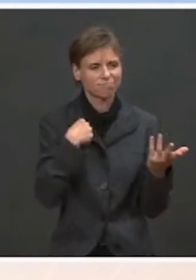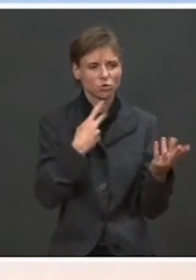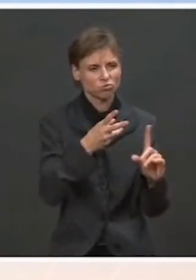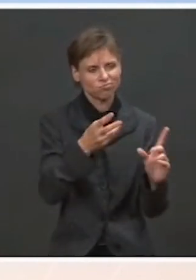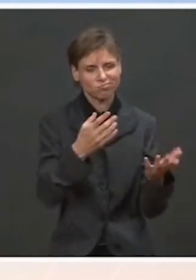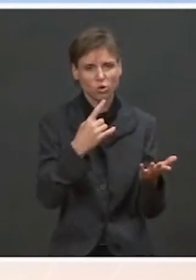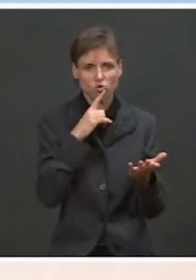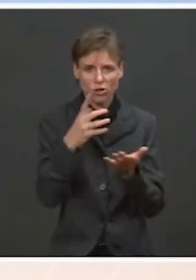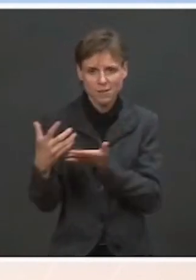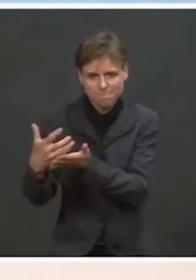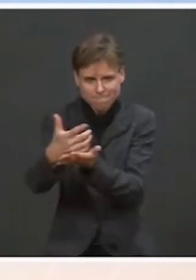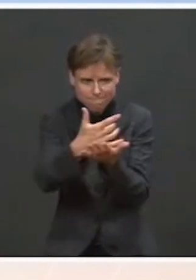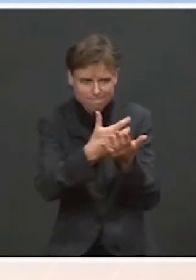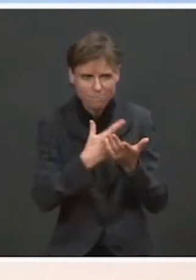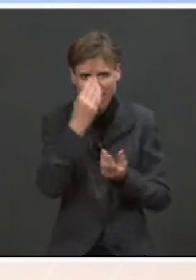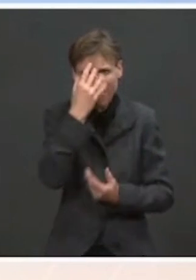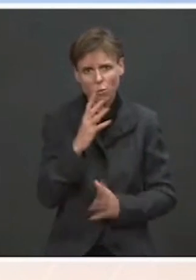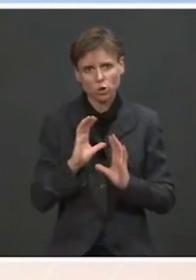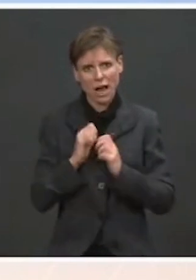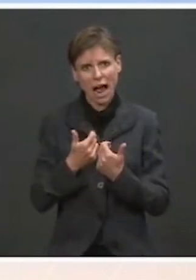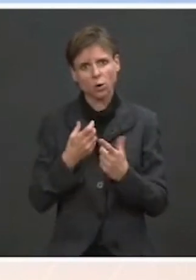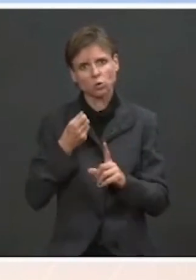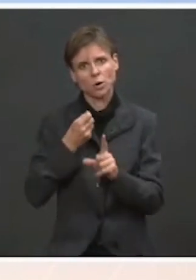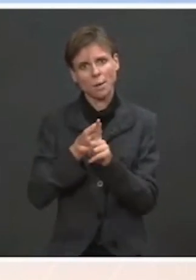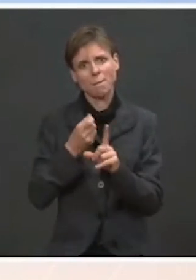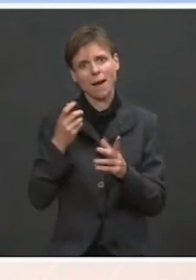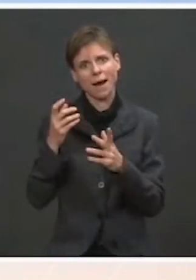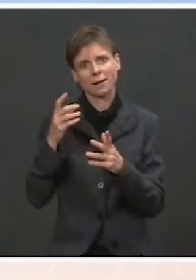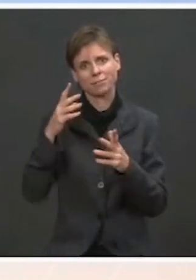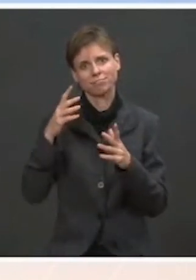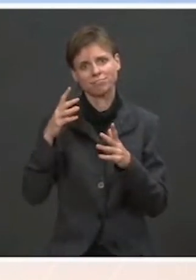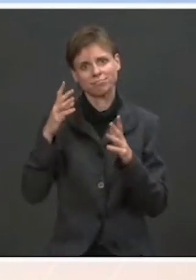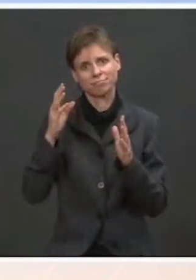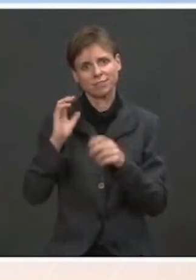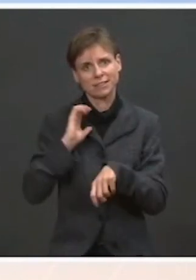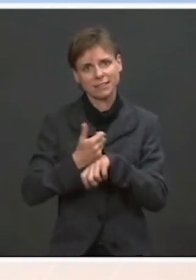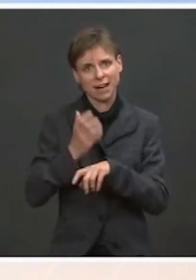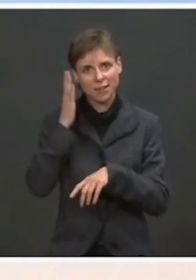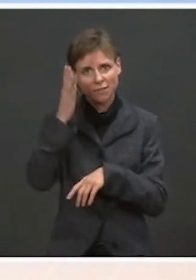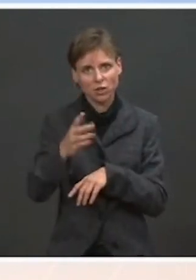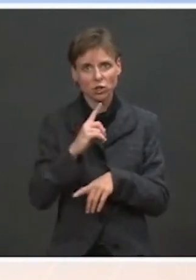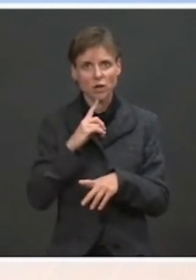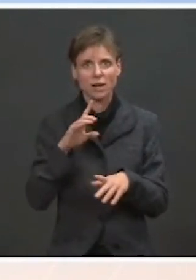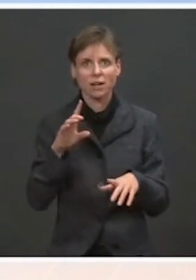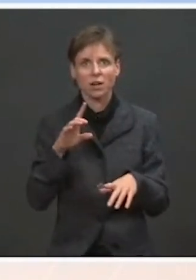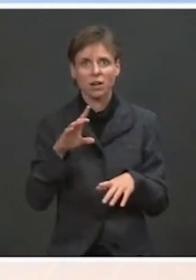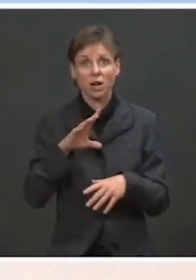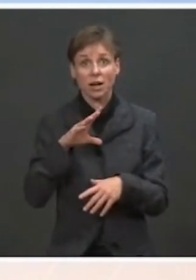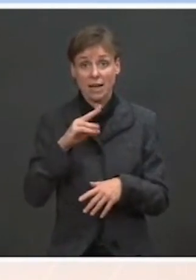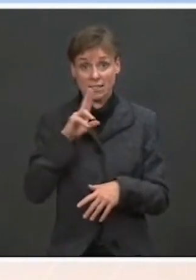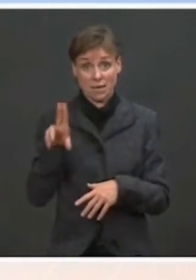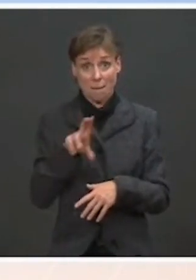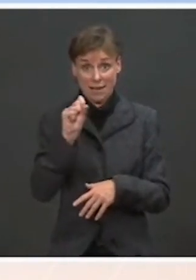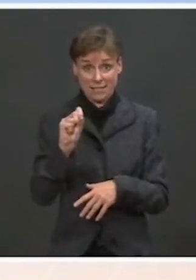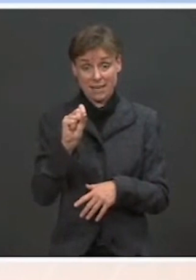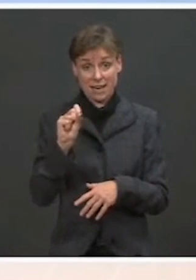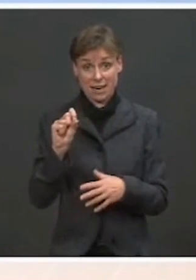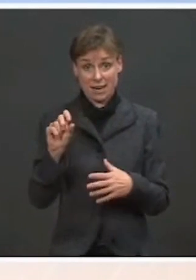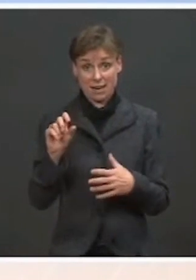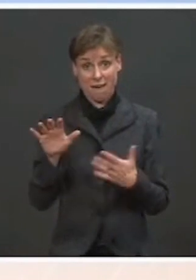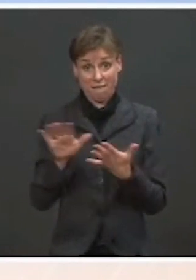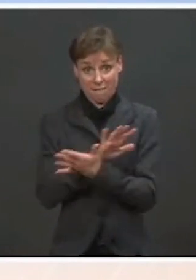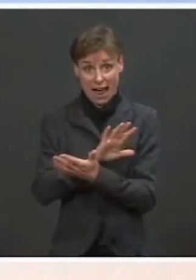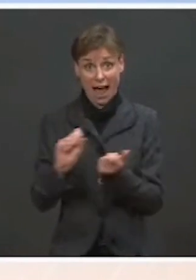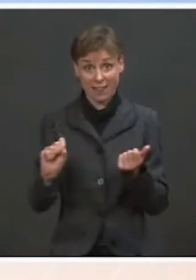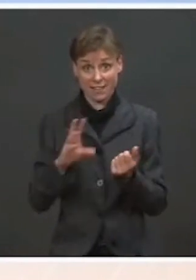speaking, as you know, there's also an ongoing review of domestic violent extremism that is wide-ranging. That is a 100